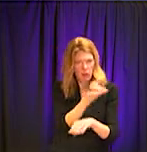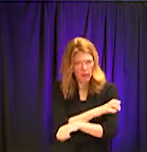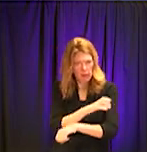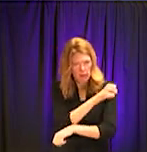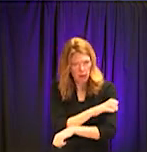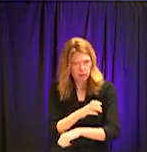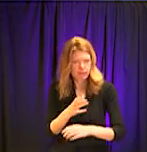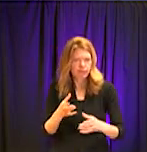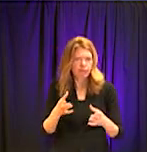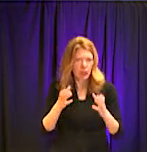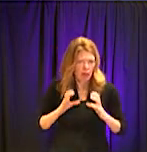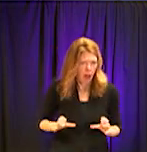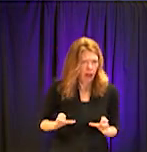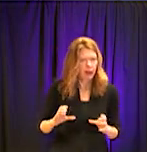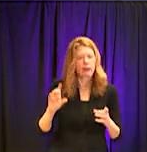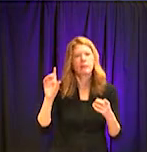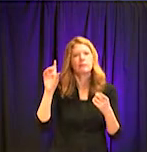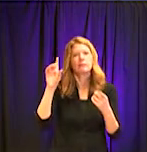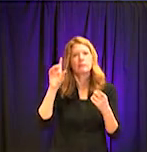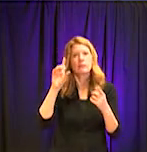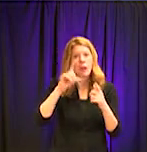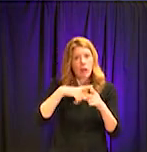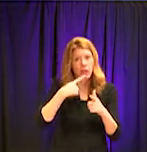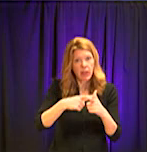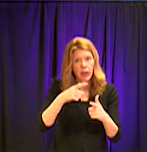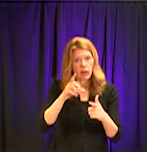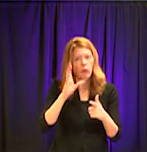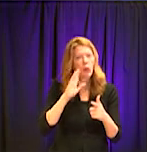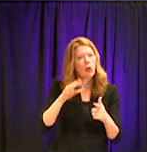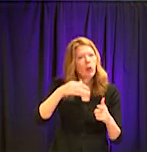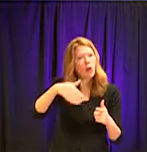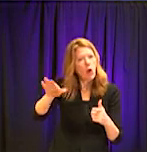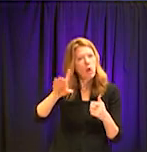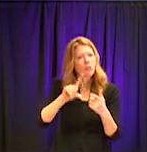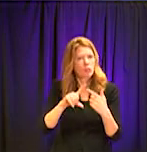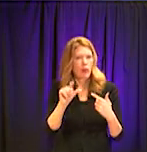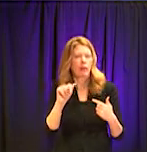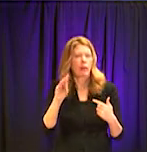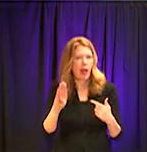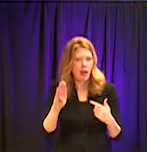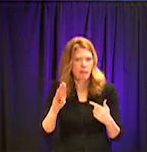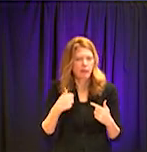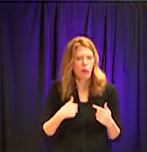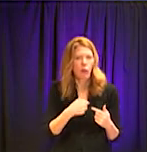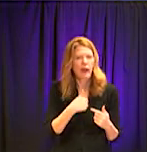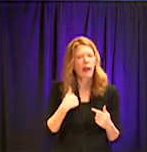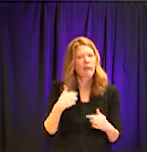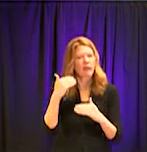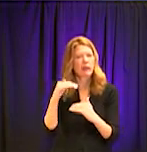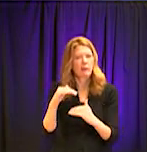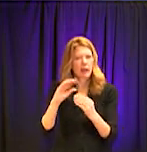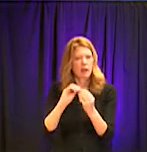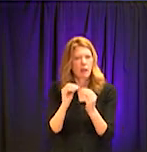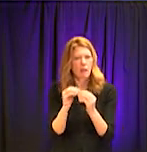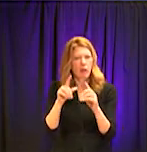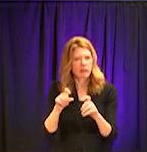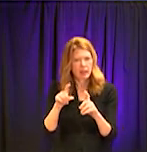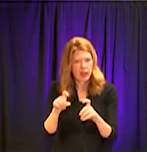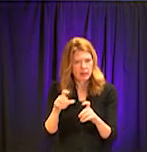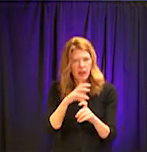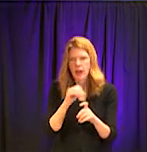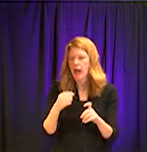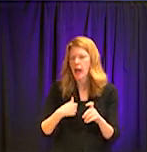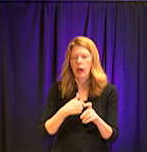where the site is, which is undisclosed at this point because we do have such a limited number of tests. So that is not